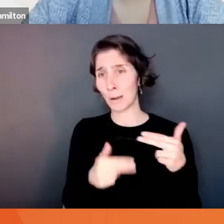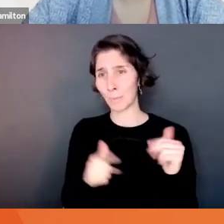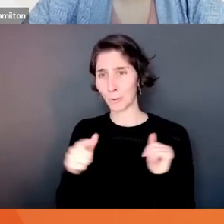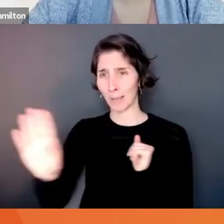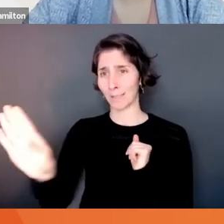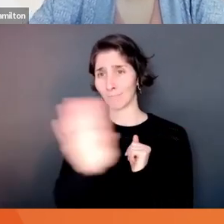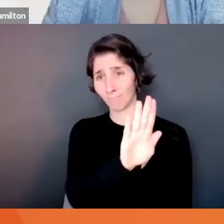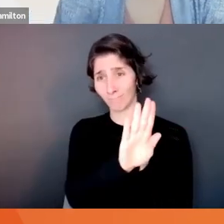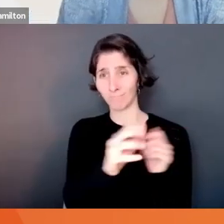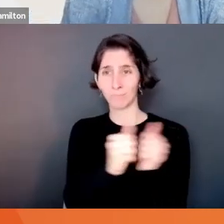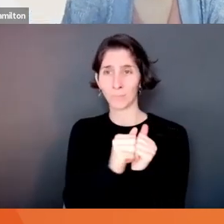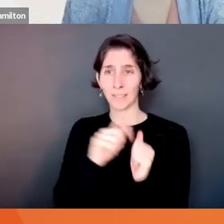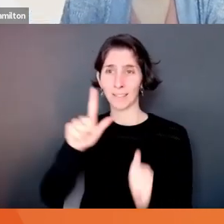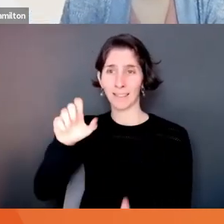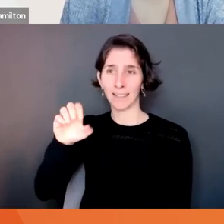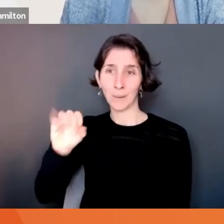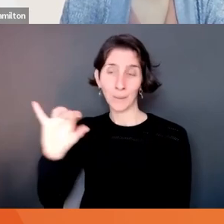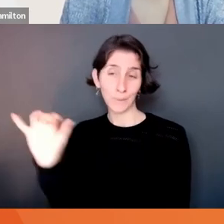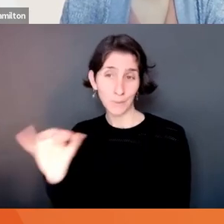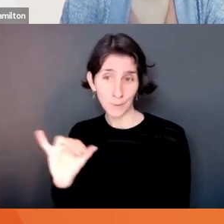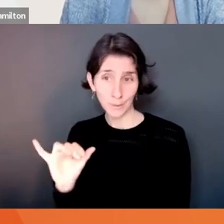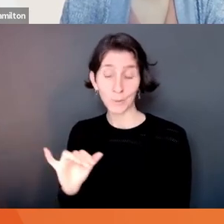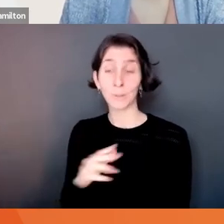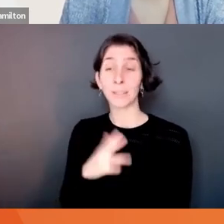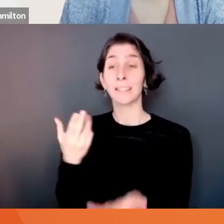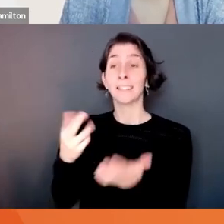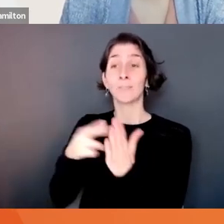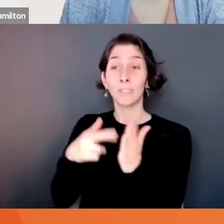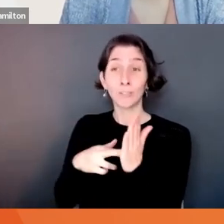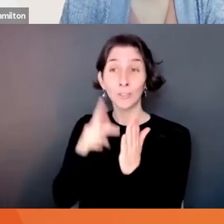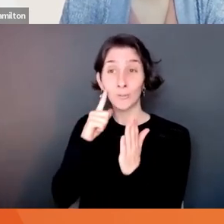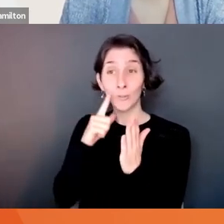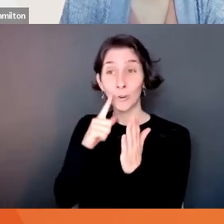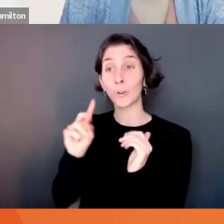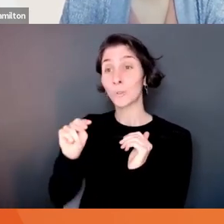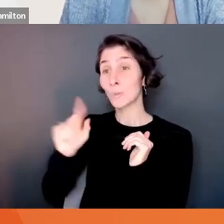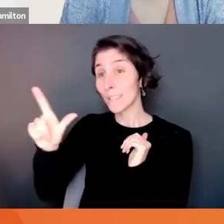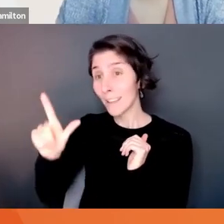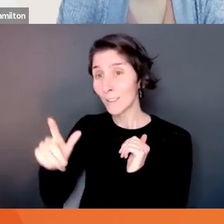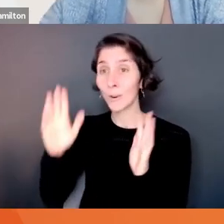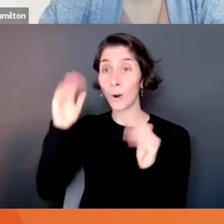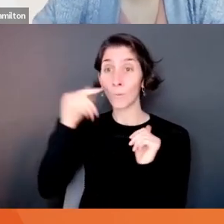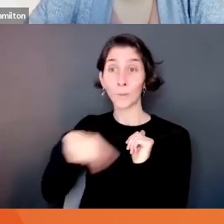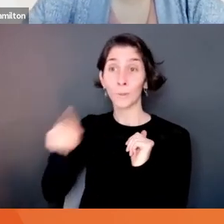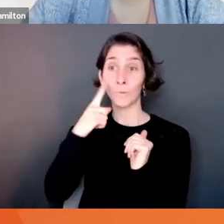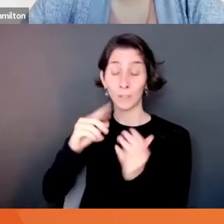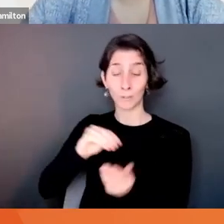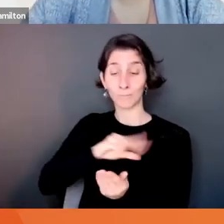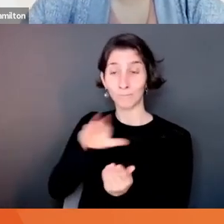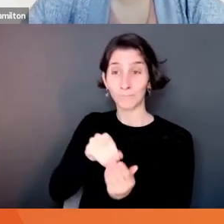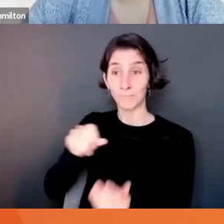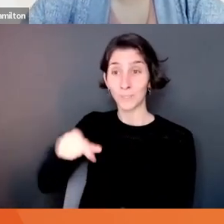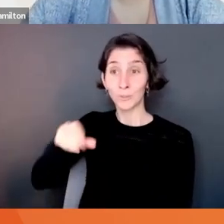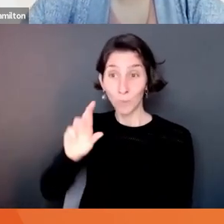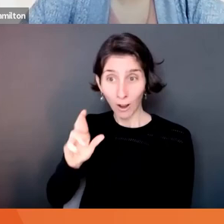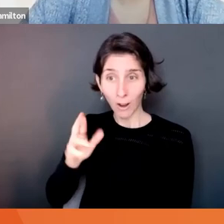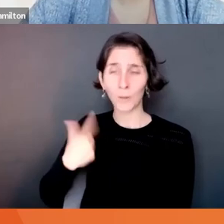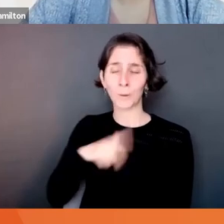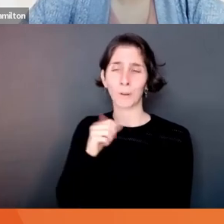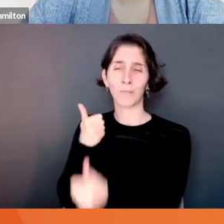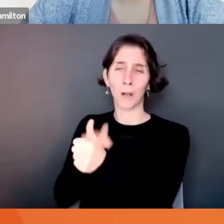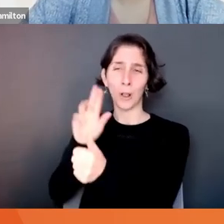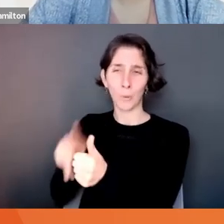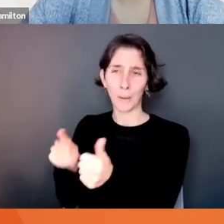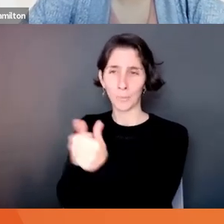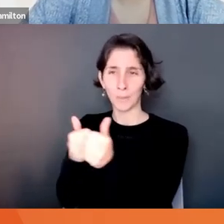Sign up for the newsletter. Hope you all scanned your QR code as well. But we'll be following up with you by the end of the week with a